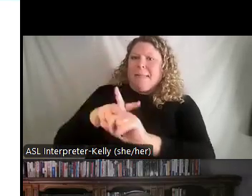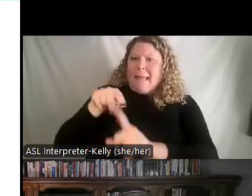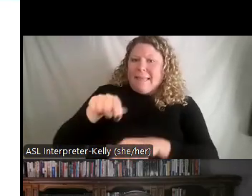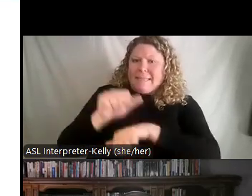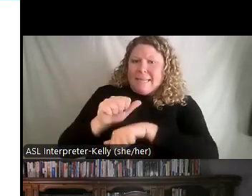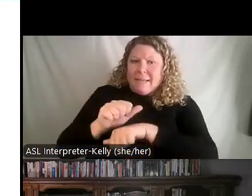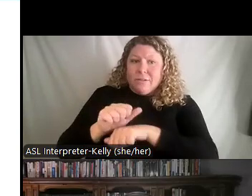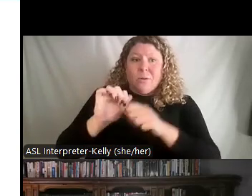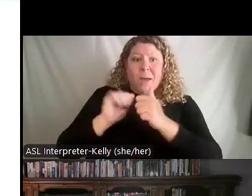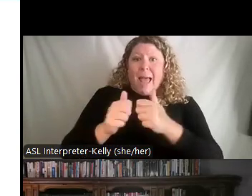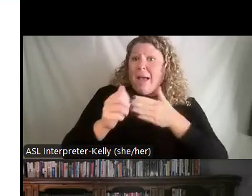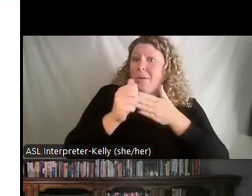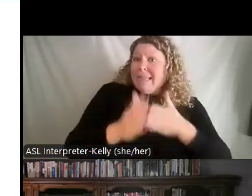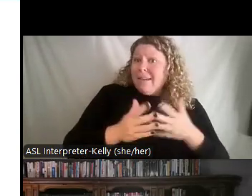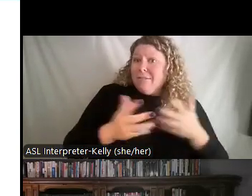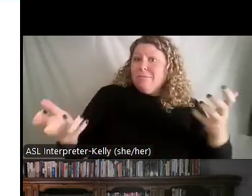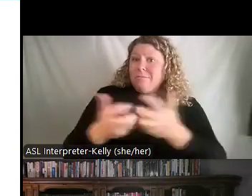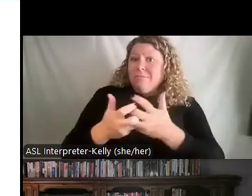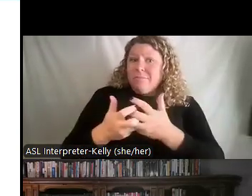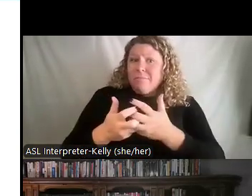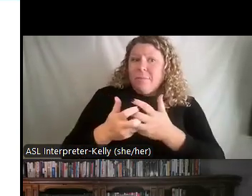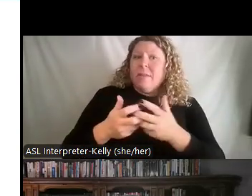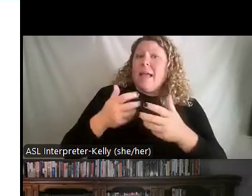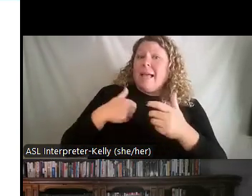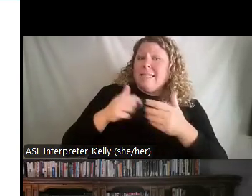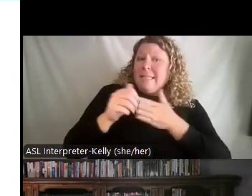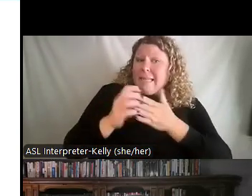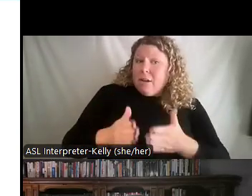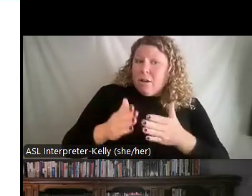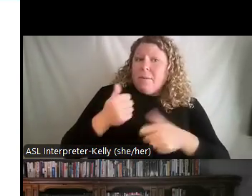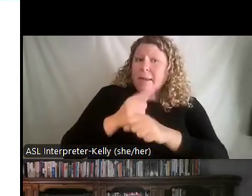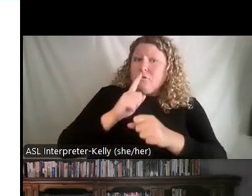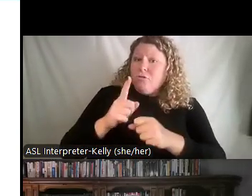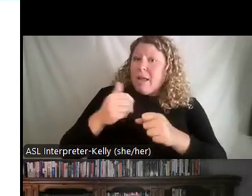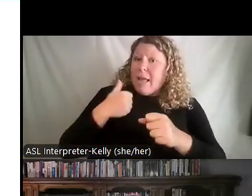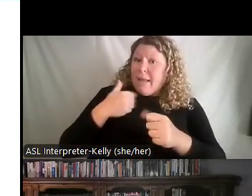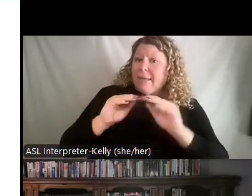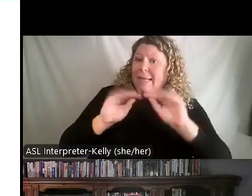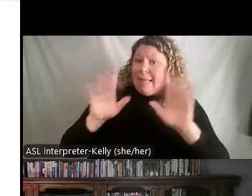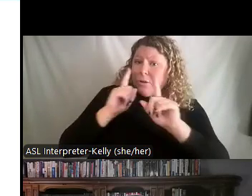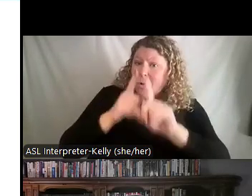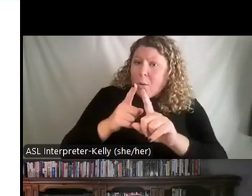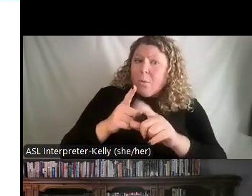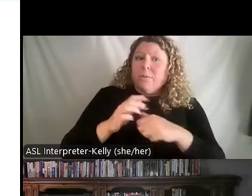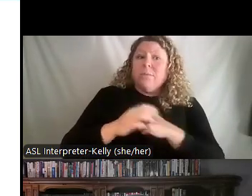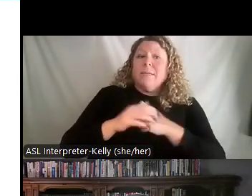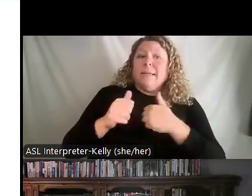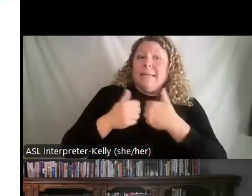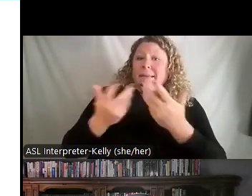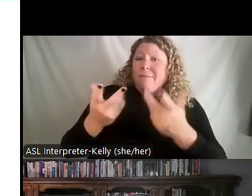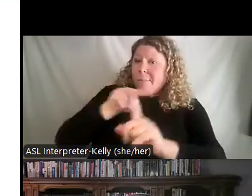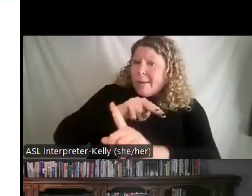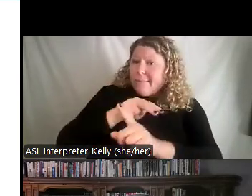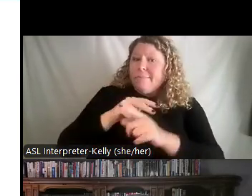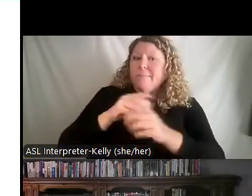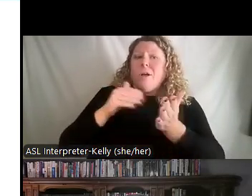show up as their leader? Well, we need to make sure that they have clear goals, that we provide them the perspective, the frequent feedback, we praise